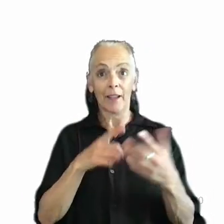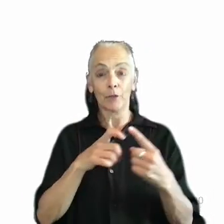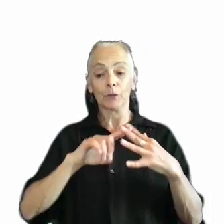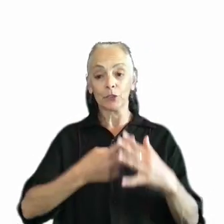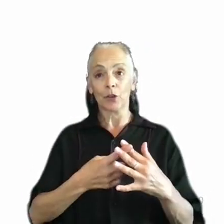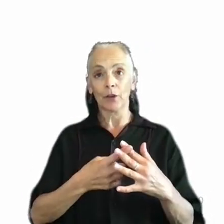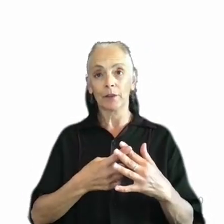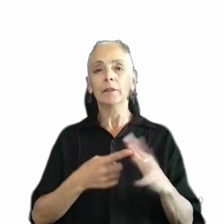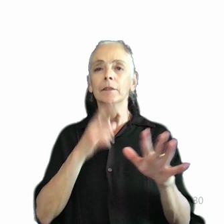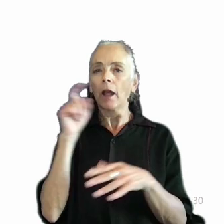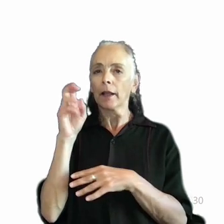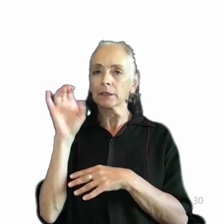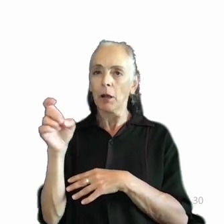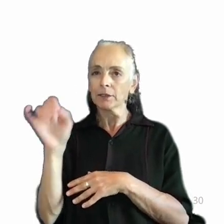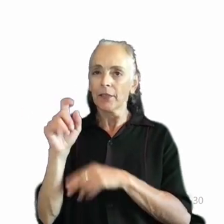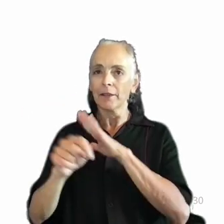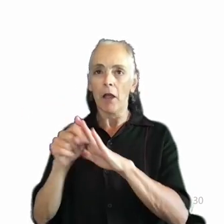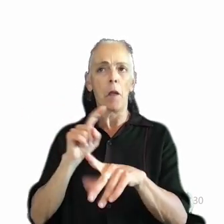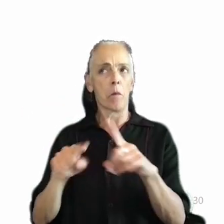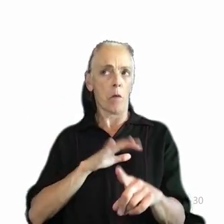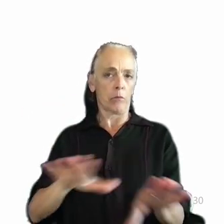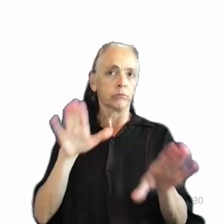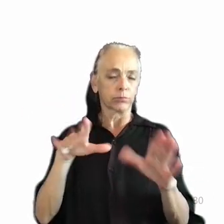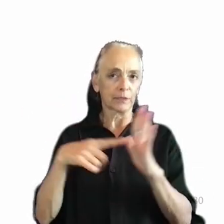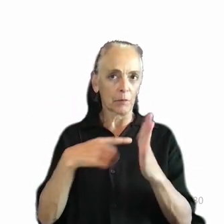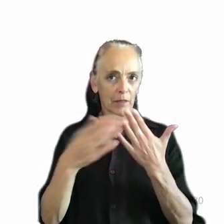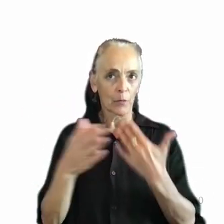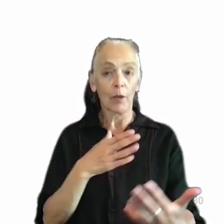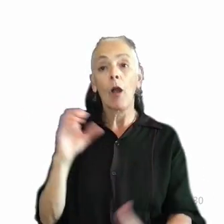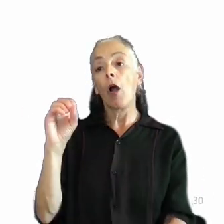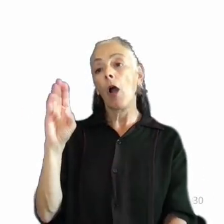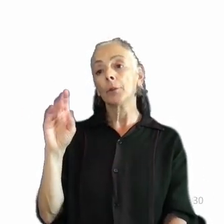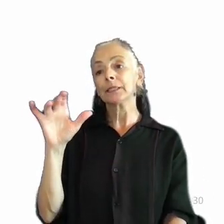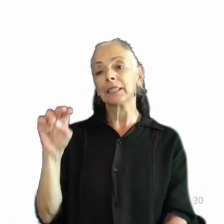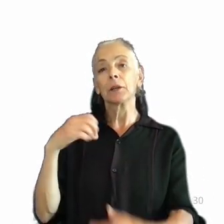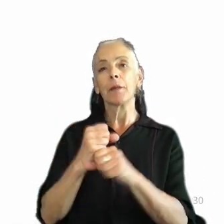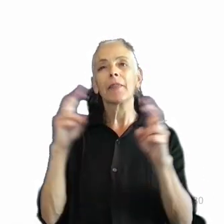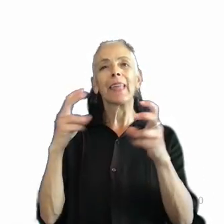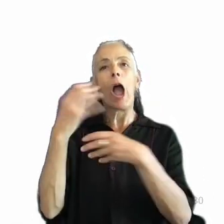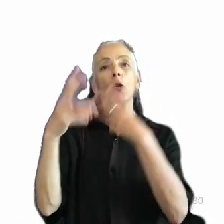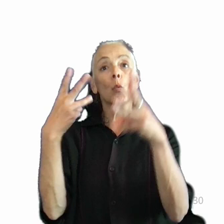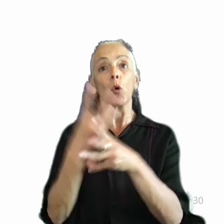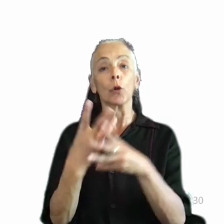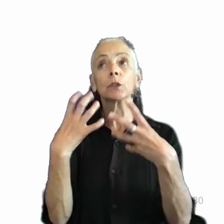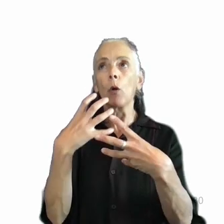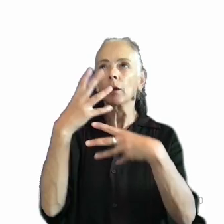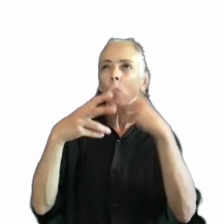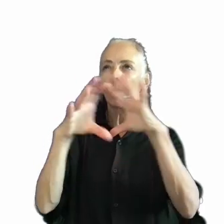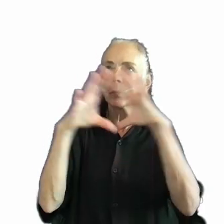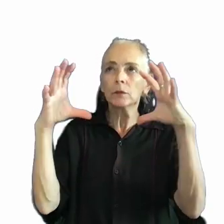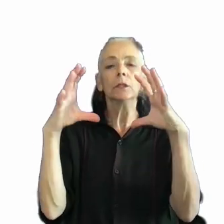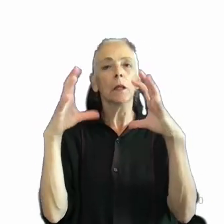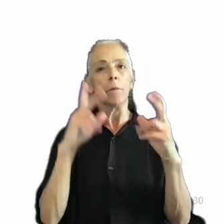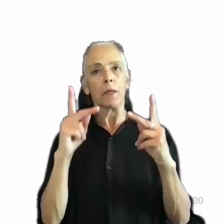example of accessible design. When Obsidian made The Outer Worlds, they wanted to create a world that was accessible to people with colorblindness. This